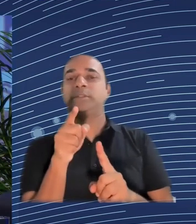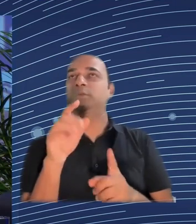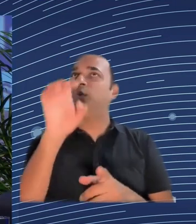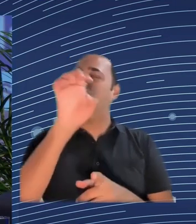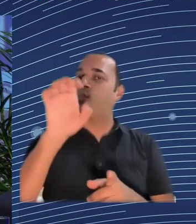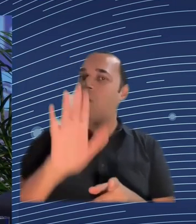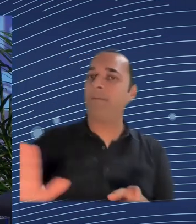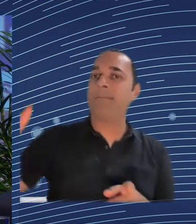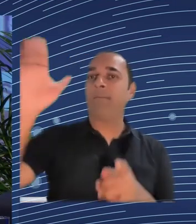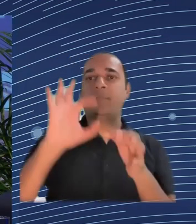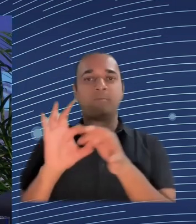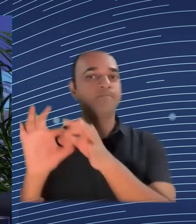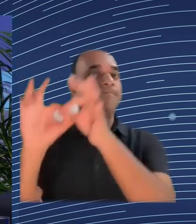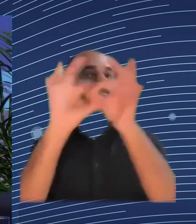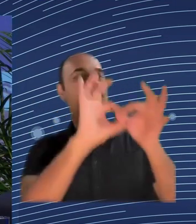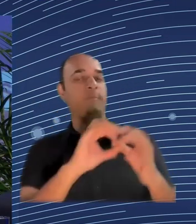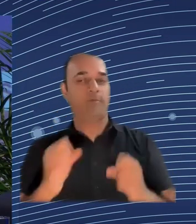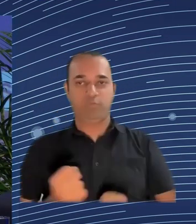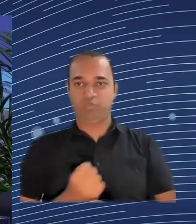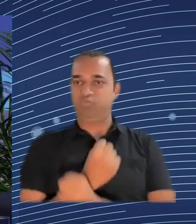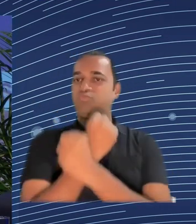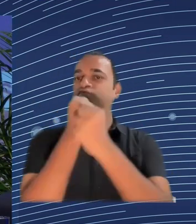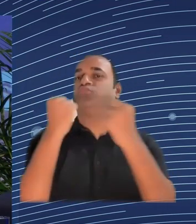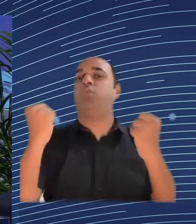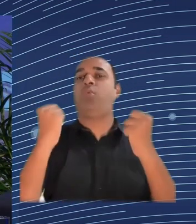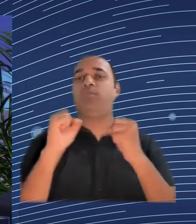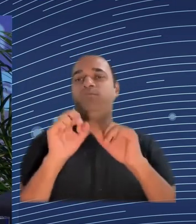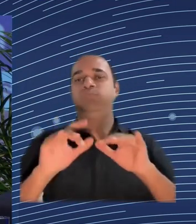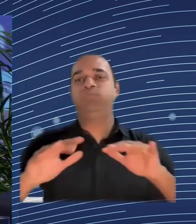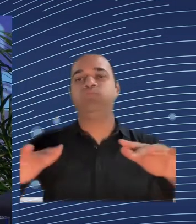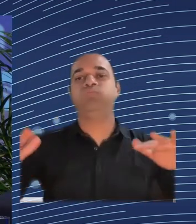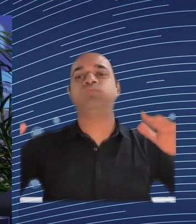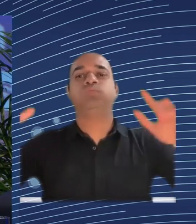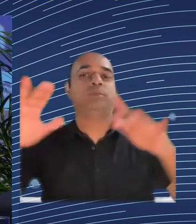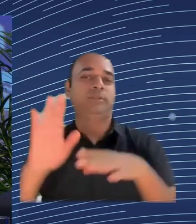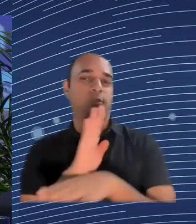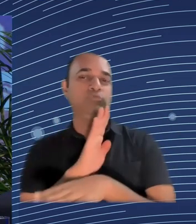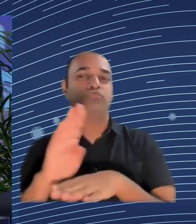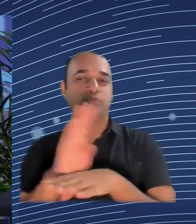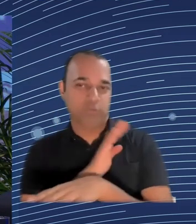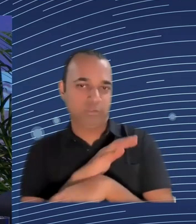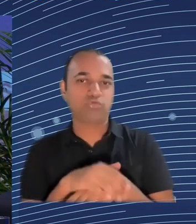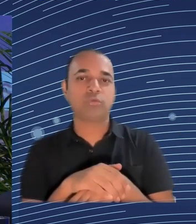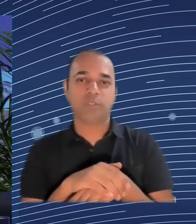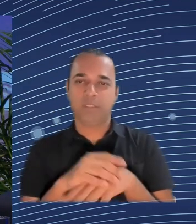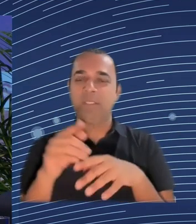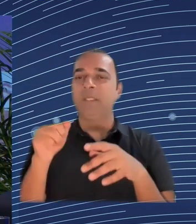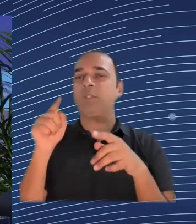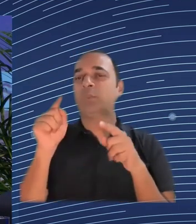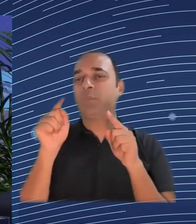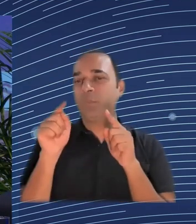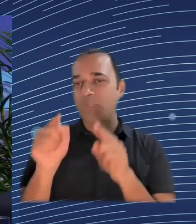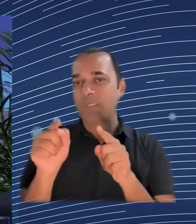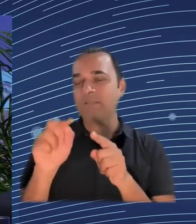better, more suitable for what we have to achieve. Because at least in